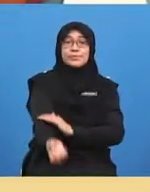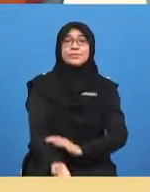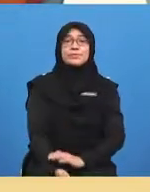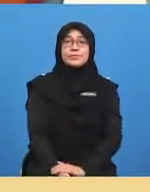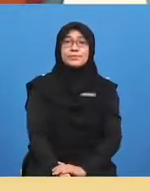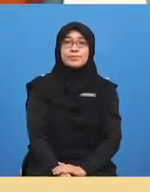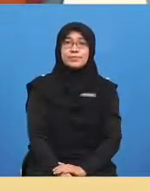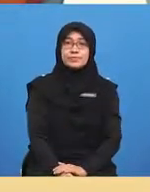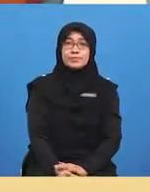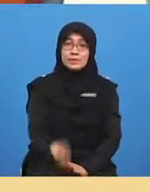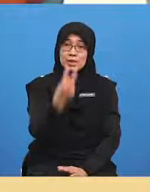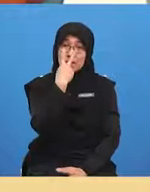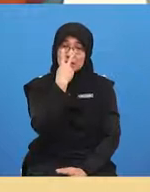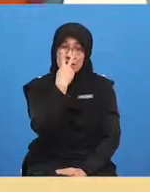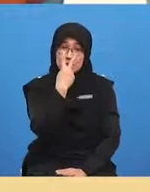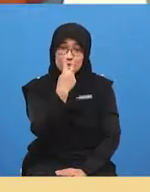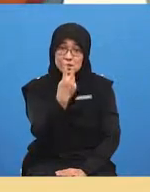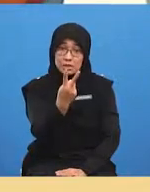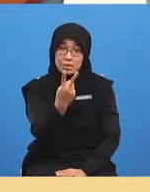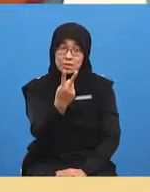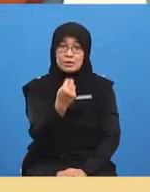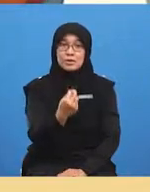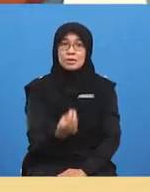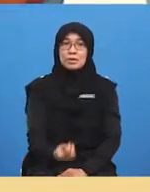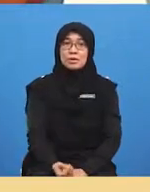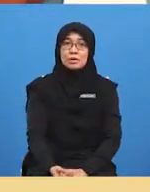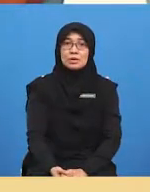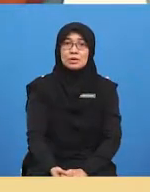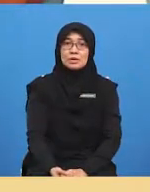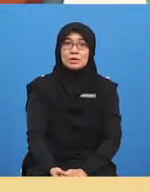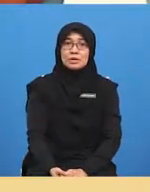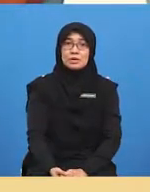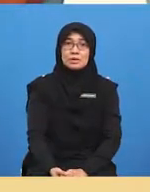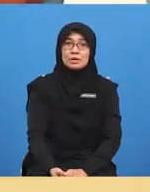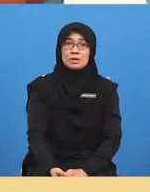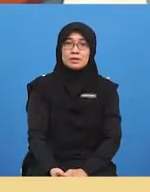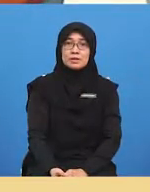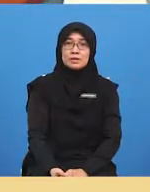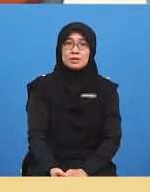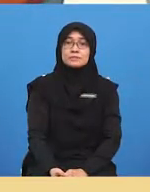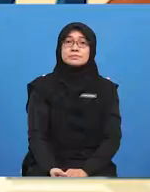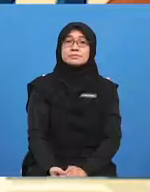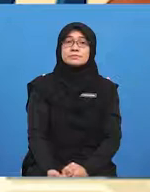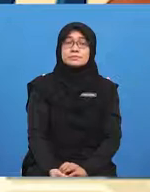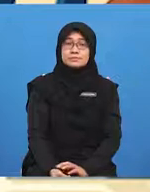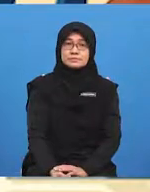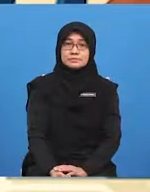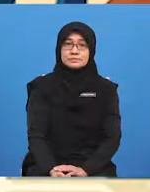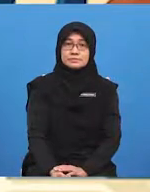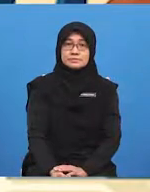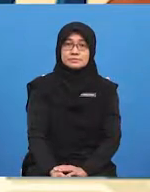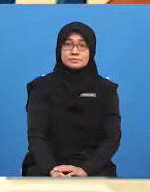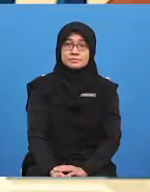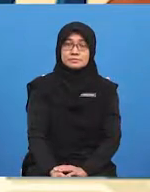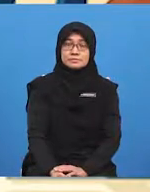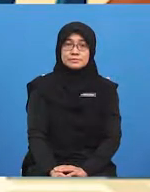we are going to point at the nest step and throw miss